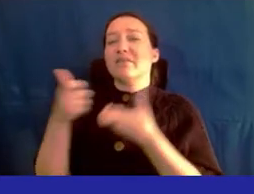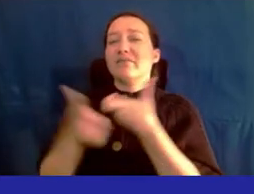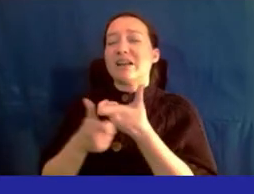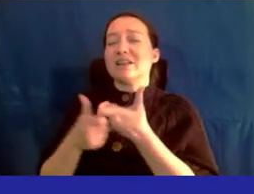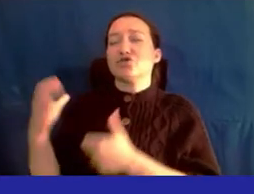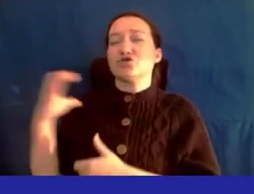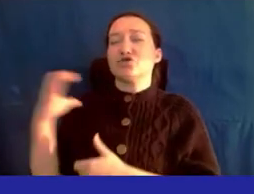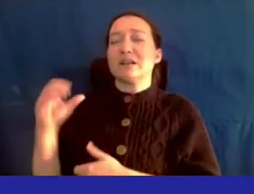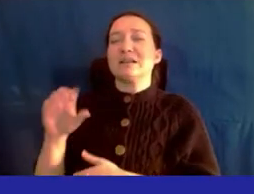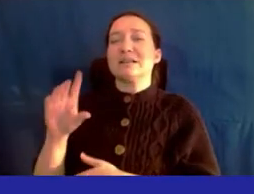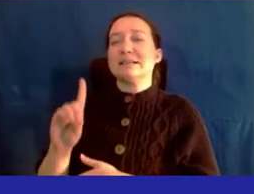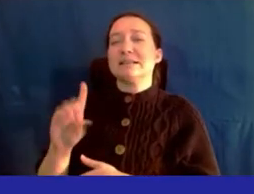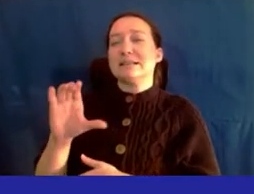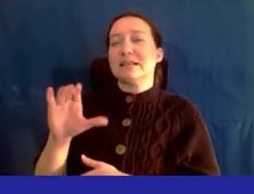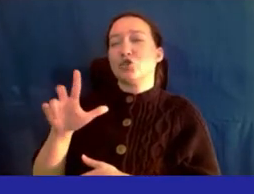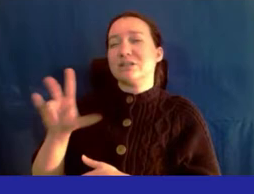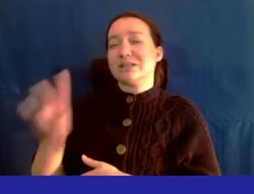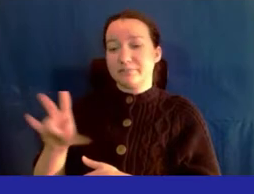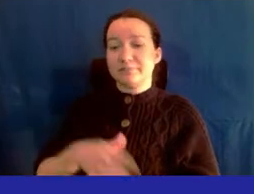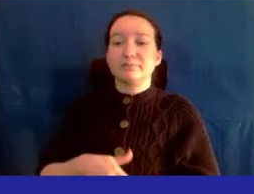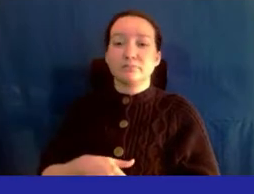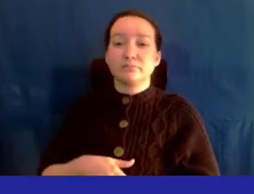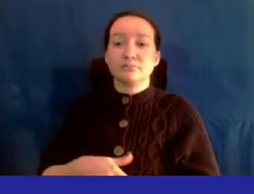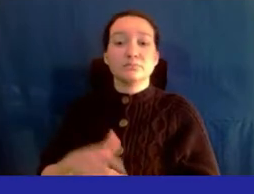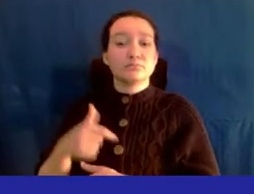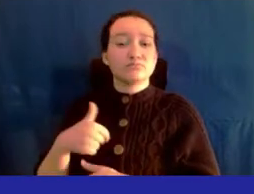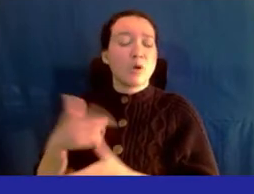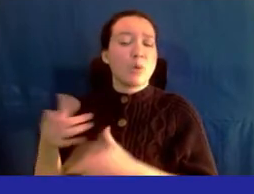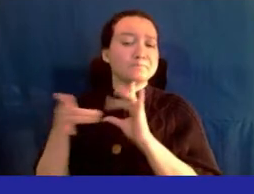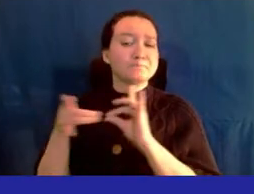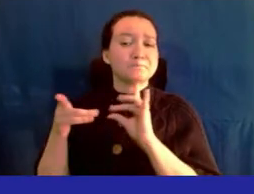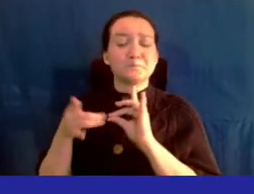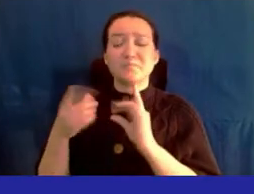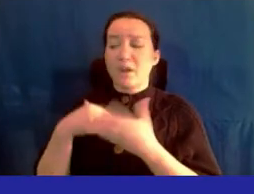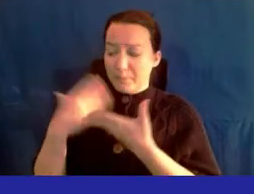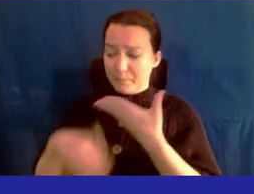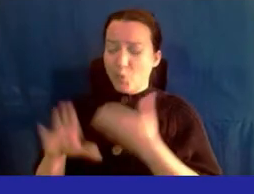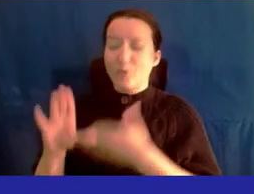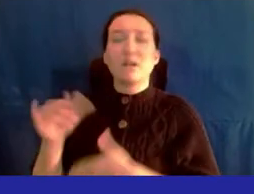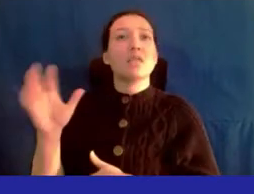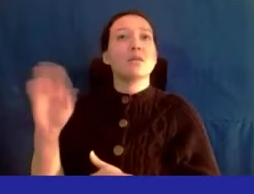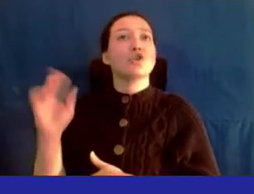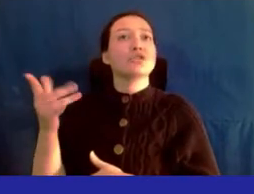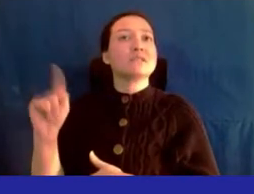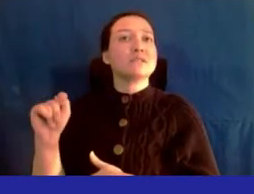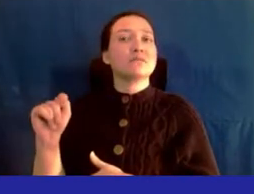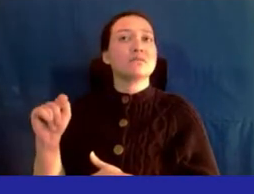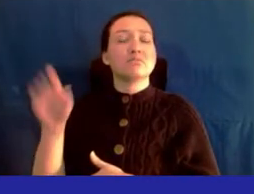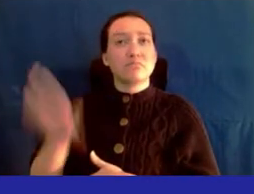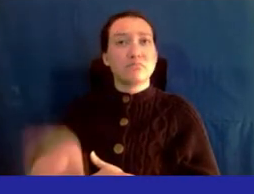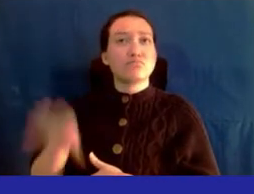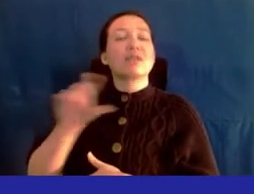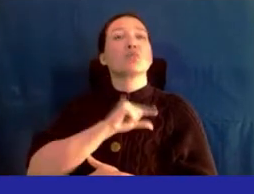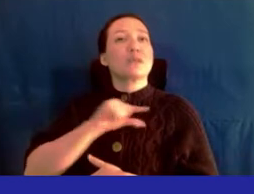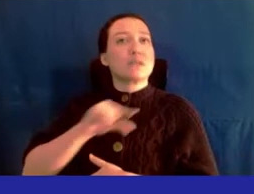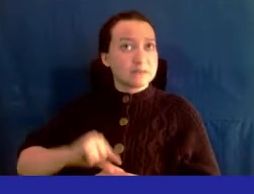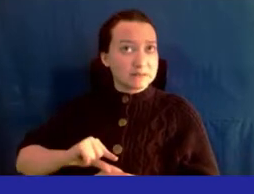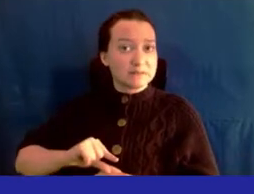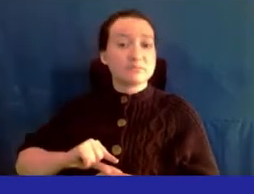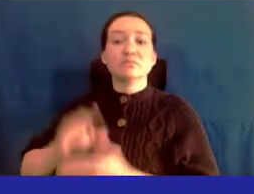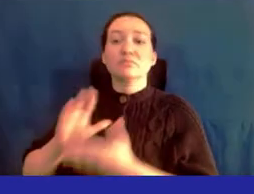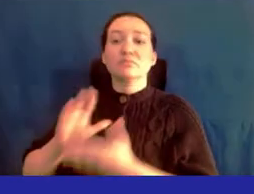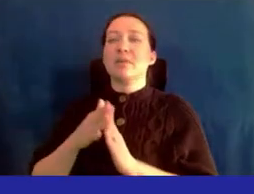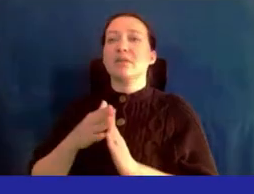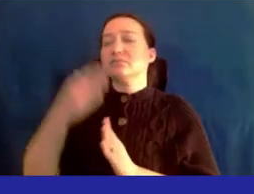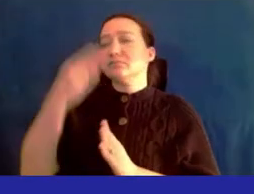Chapter for DC37. I want to just say that I was born at Elmores Hospital, I was raised in Queens, and I became